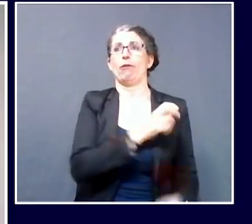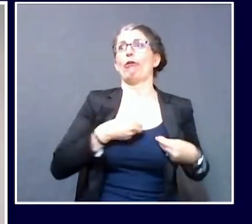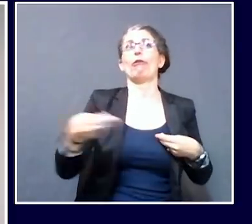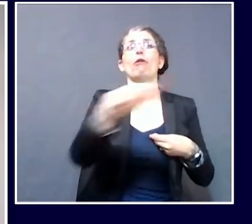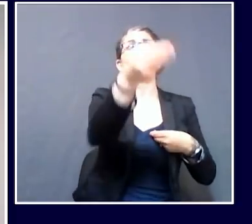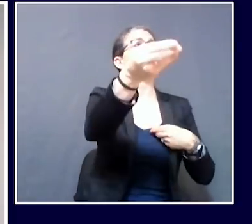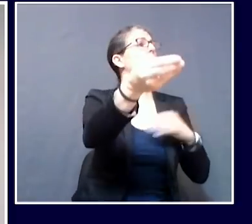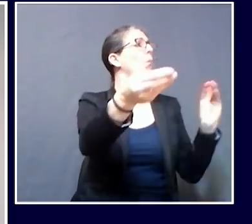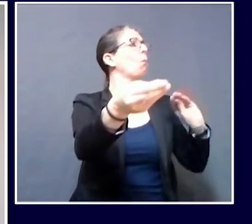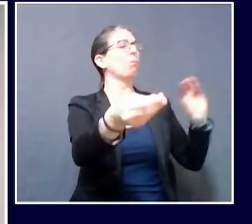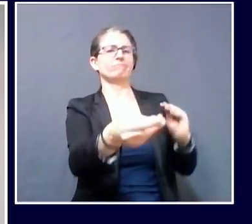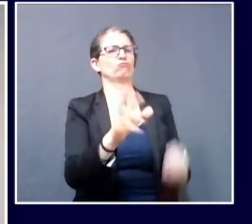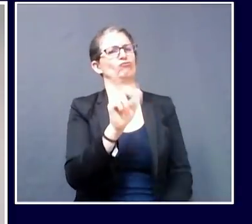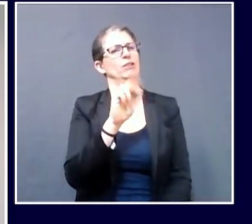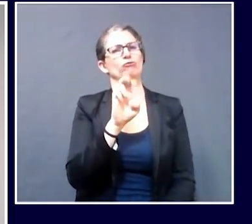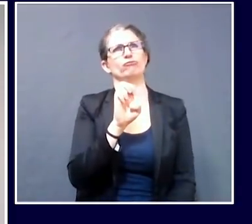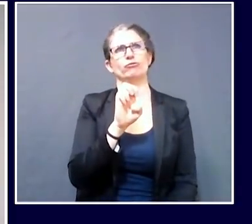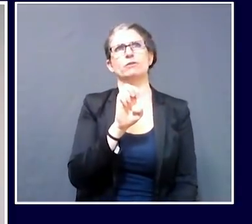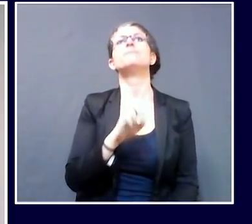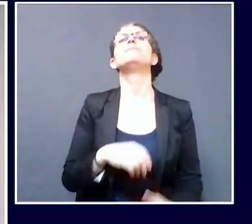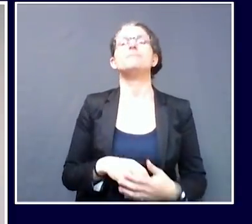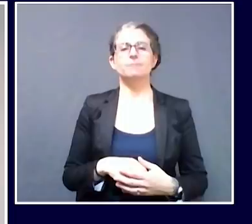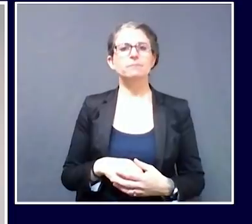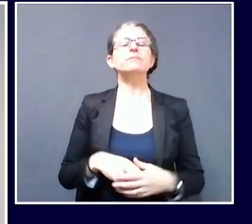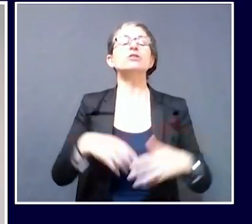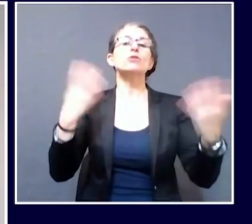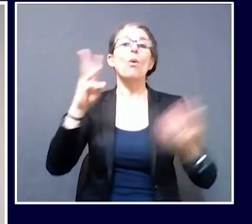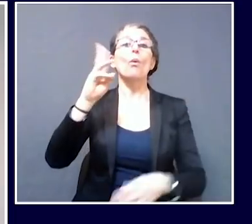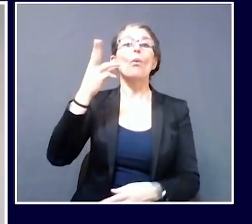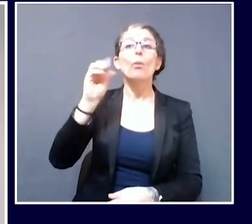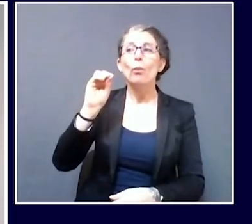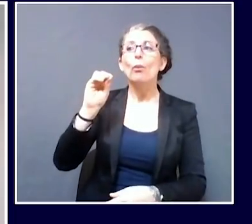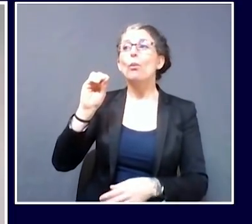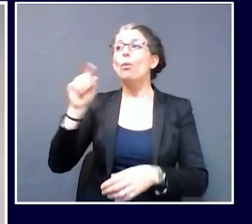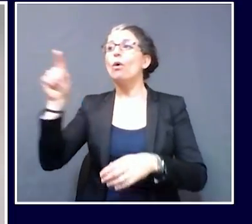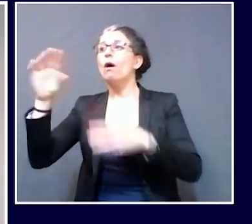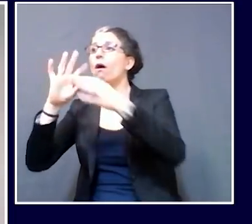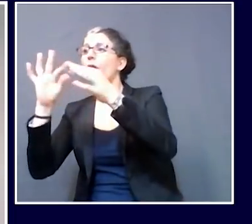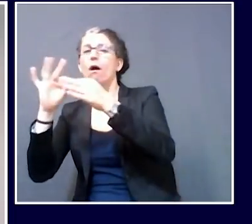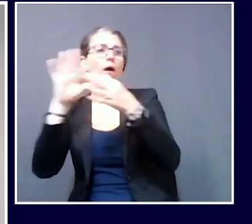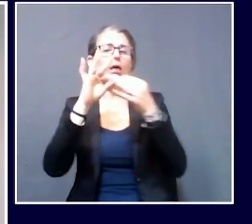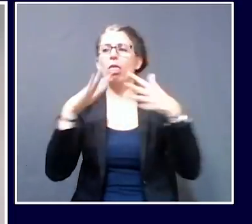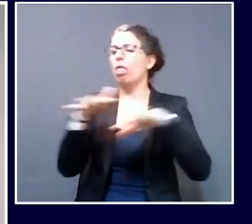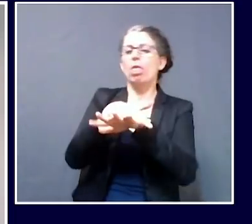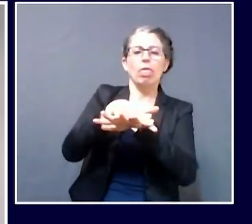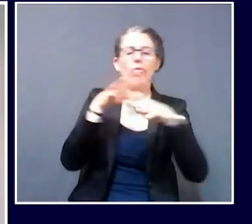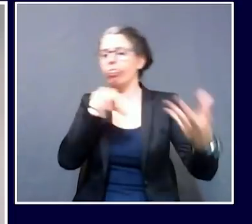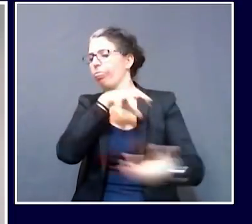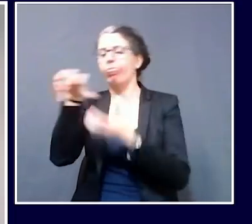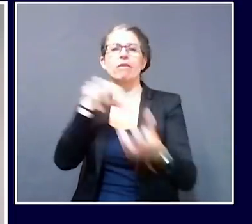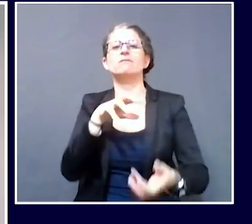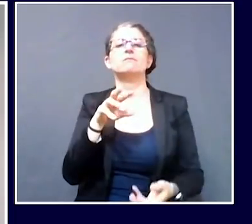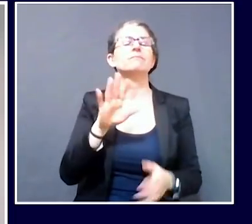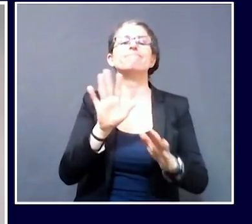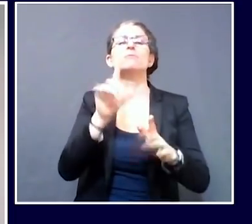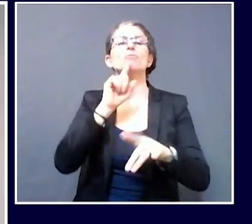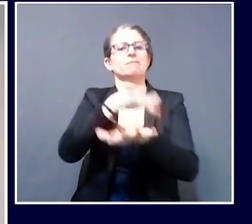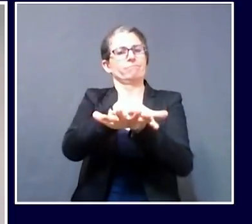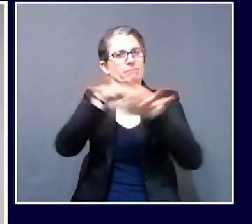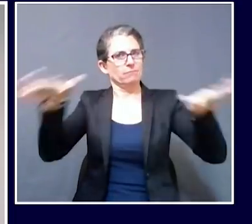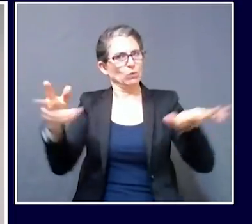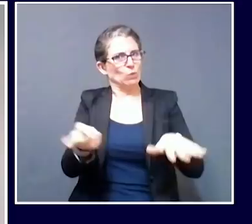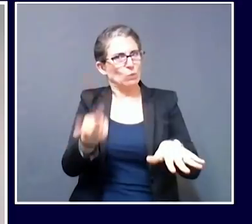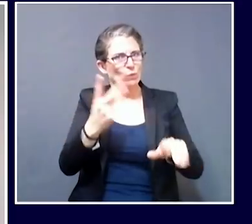remains. Individuals can still transmit COVID-19 even though they don't have any symptoms, and that